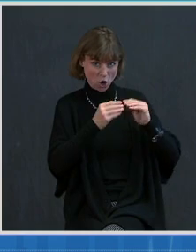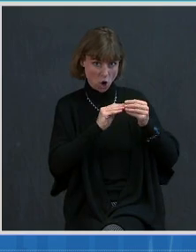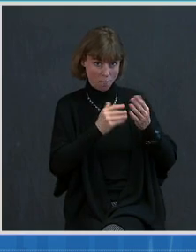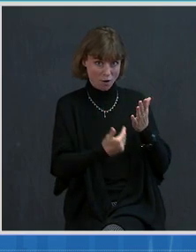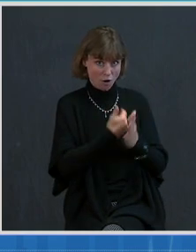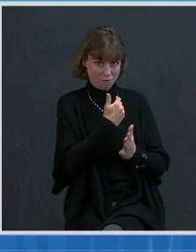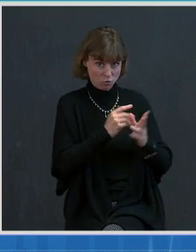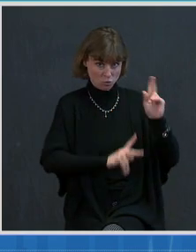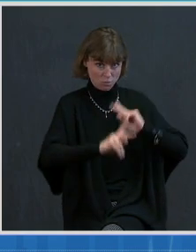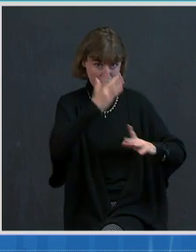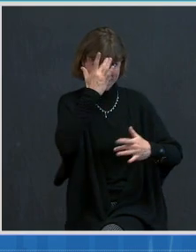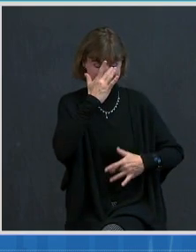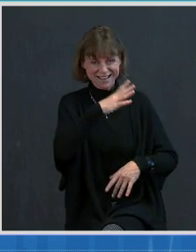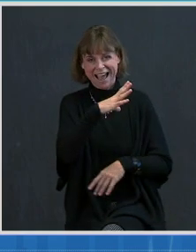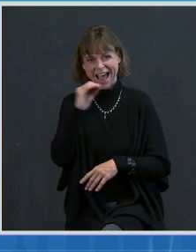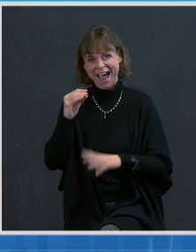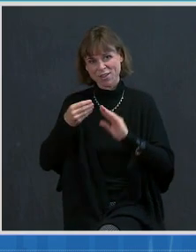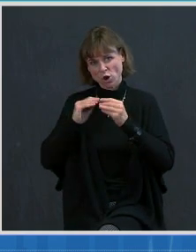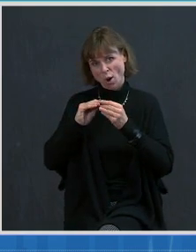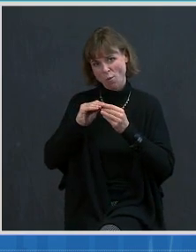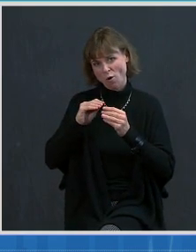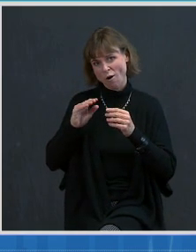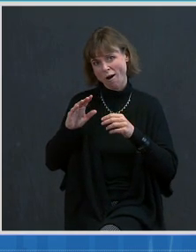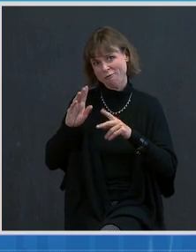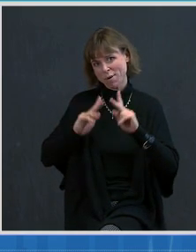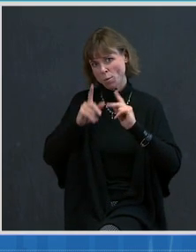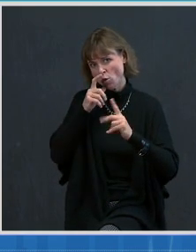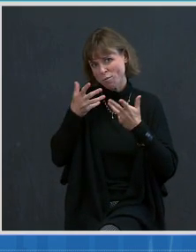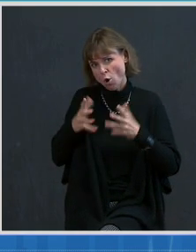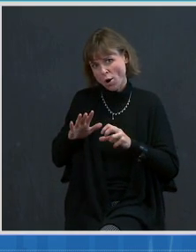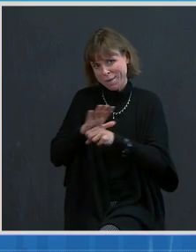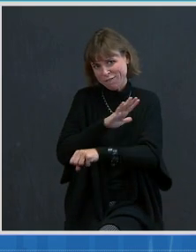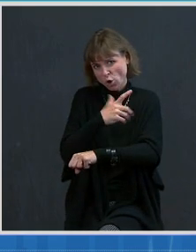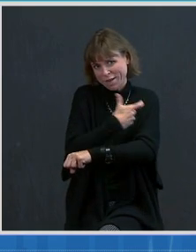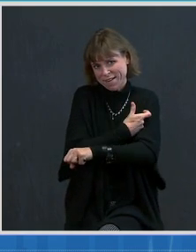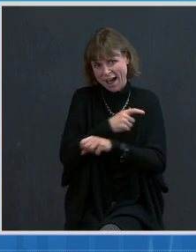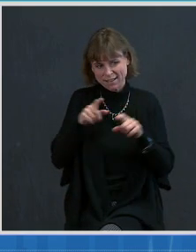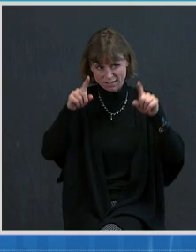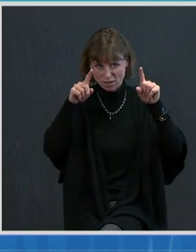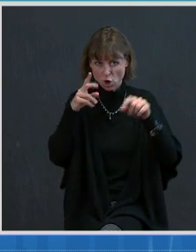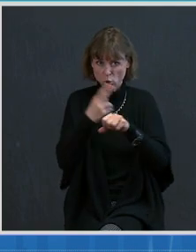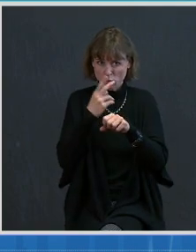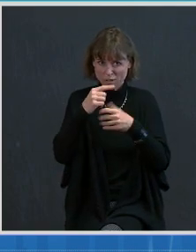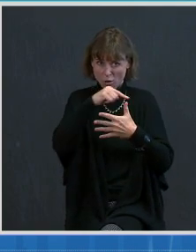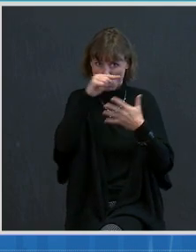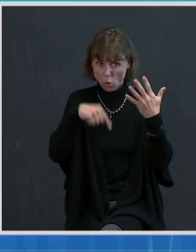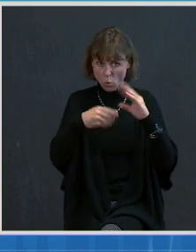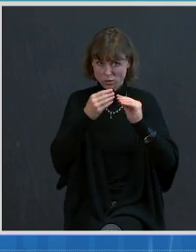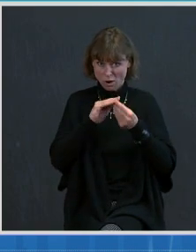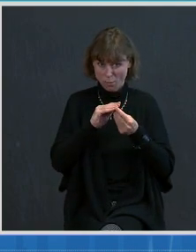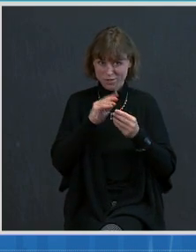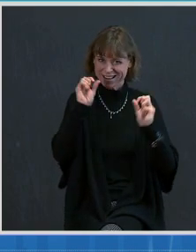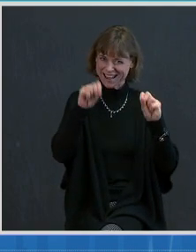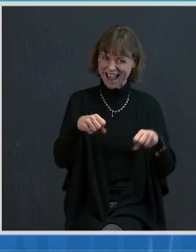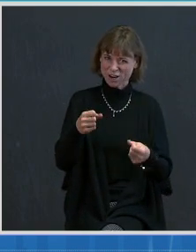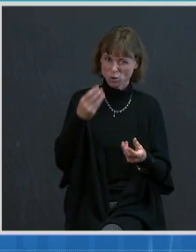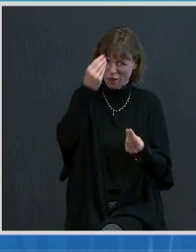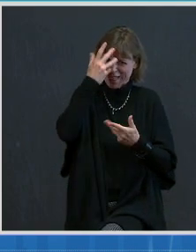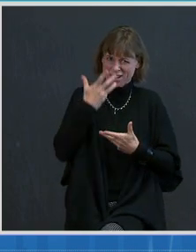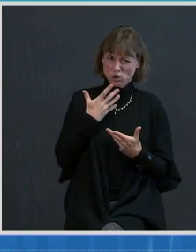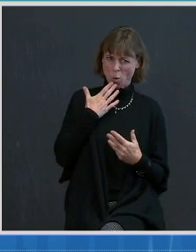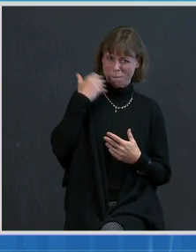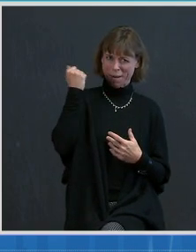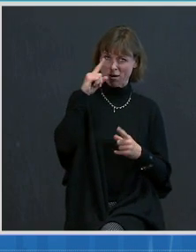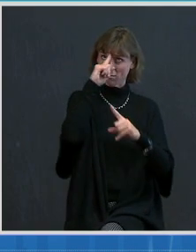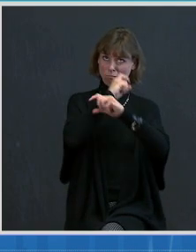people who have been fully vaccinated, can you all, using those metrics, give us a better idea of when we'll either